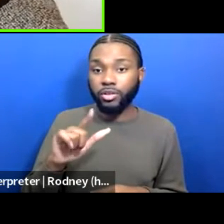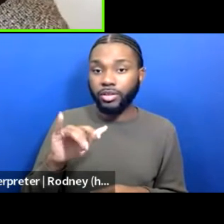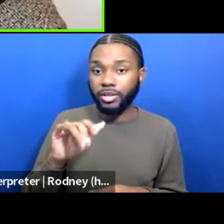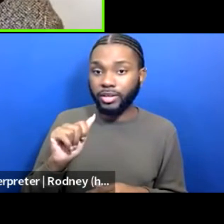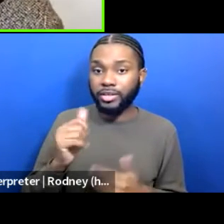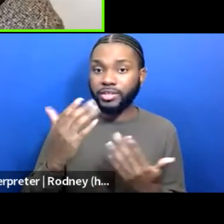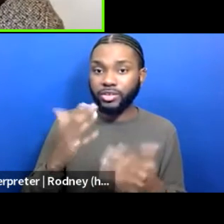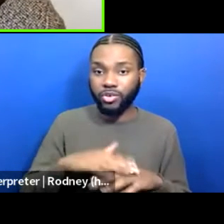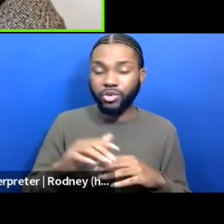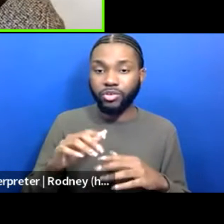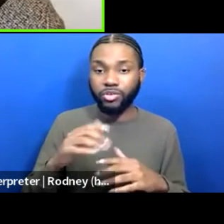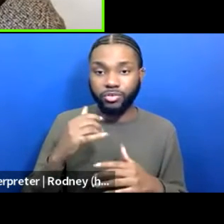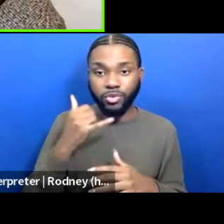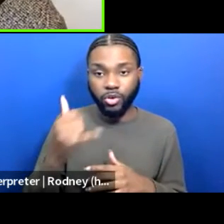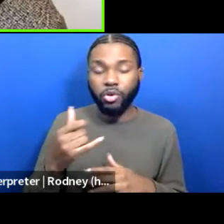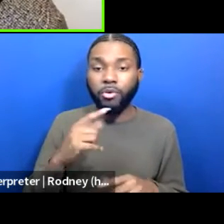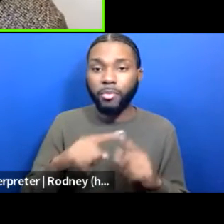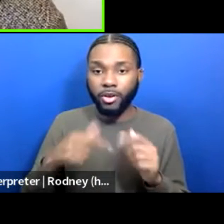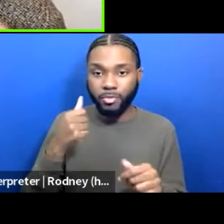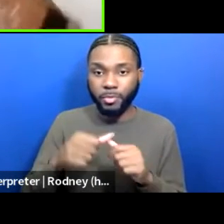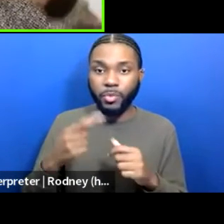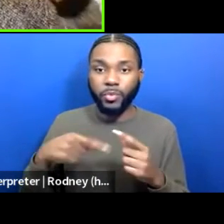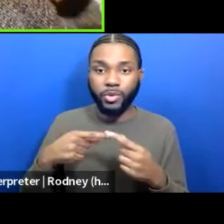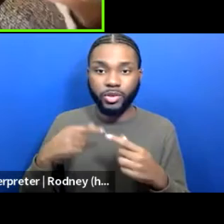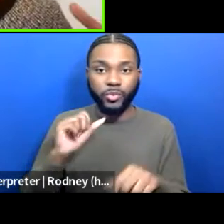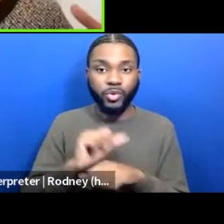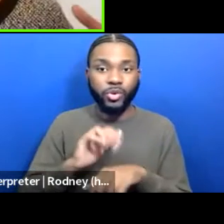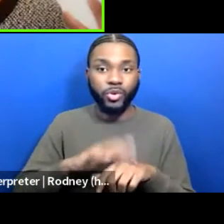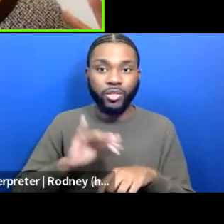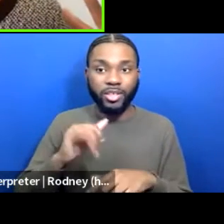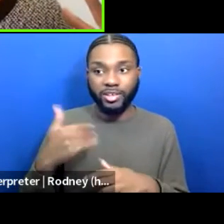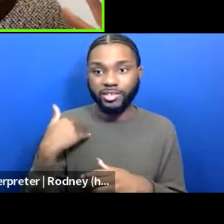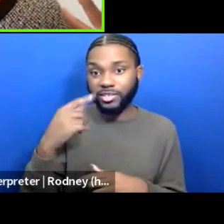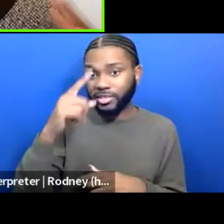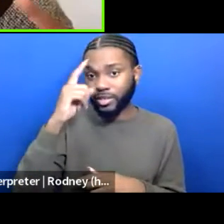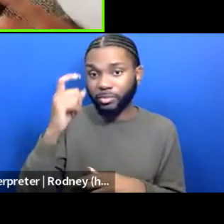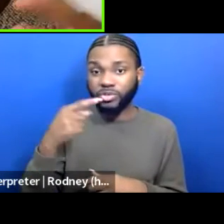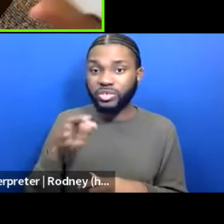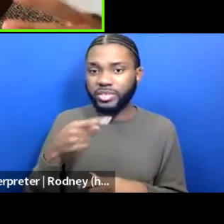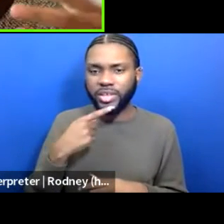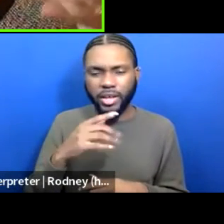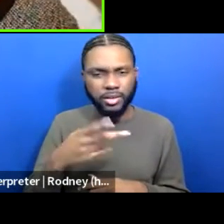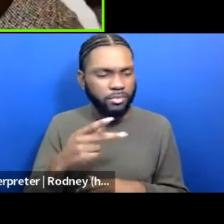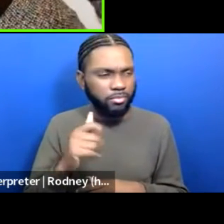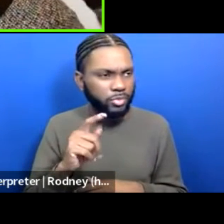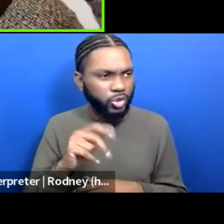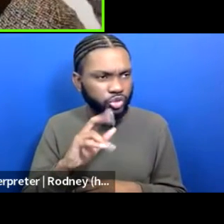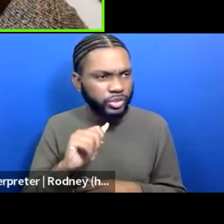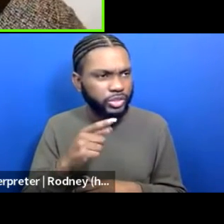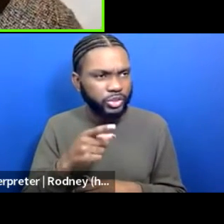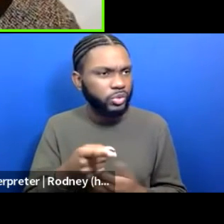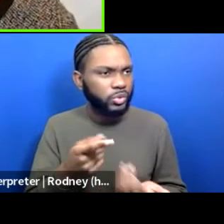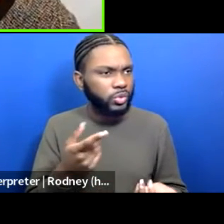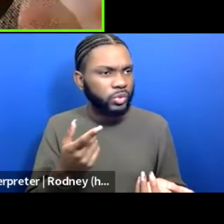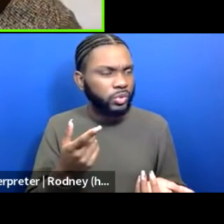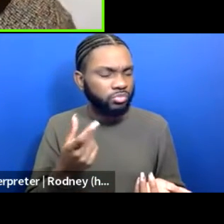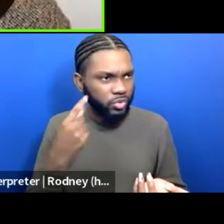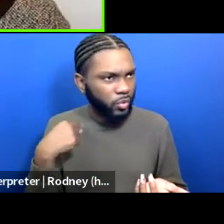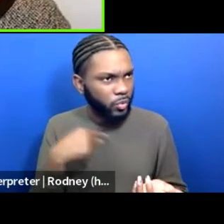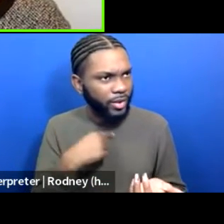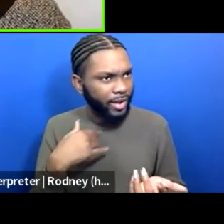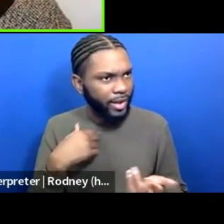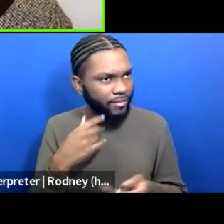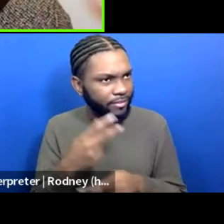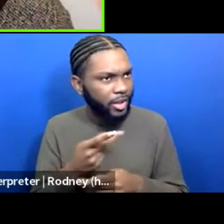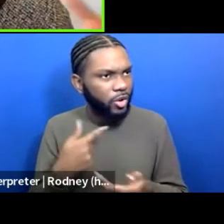I remember when I was working on the mobile this summer, she said, Patricia, you didn't, you know, we, we have care, we have